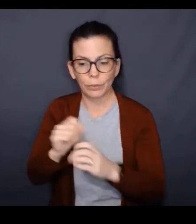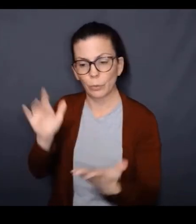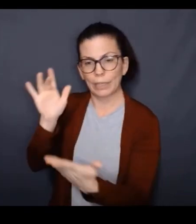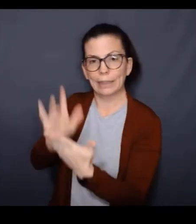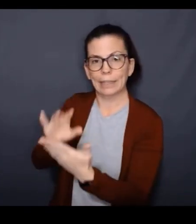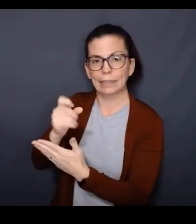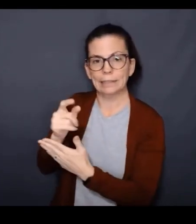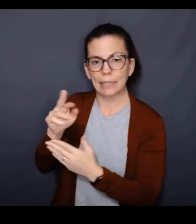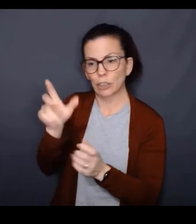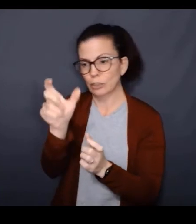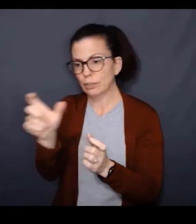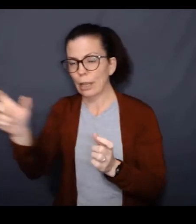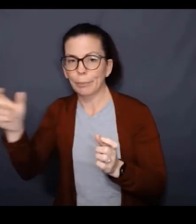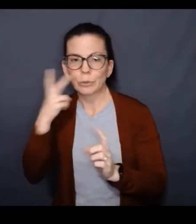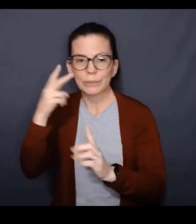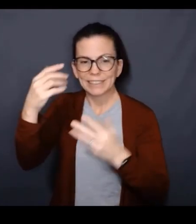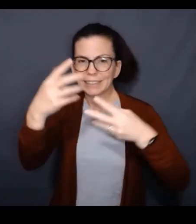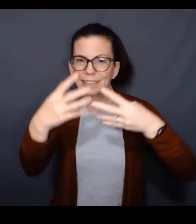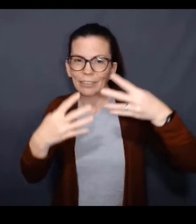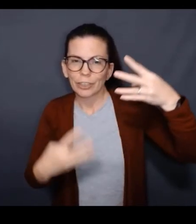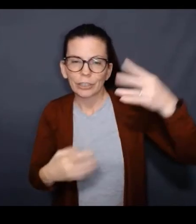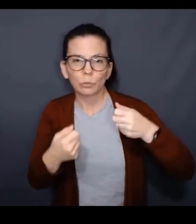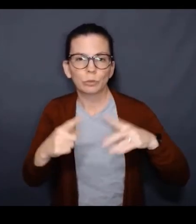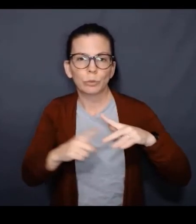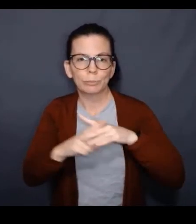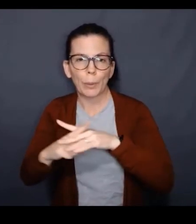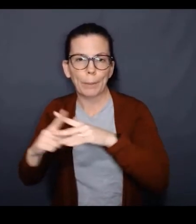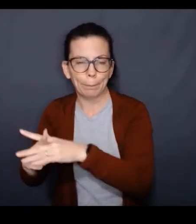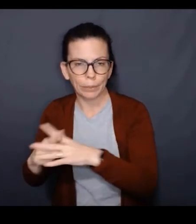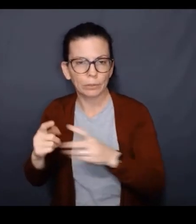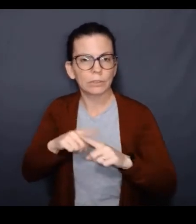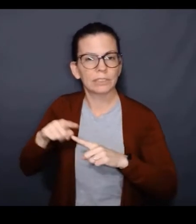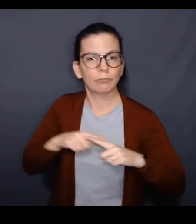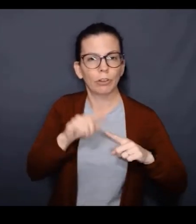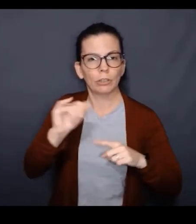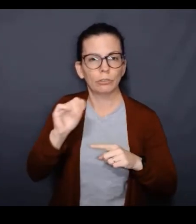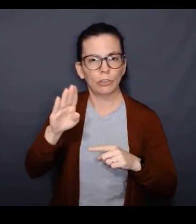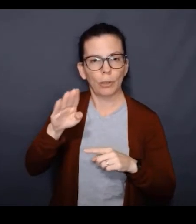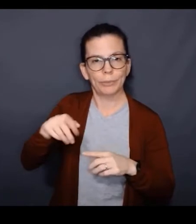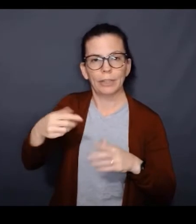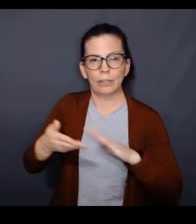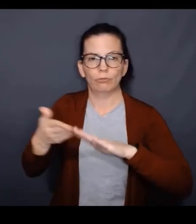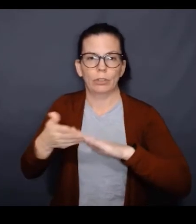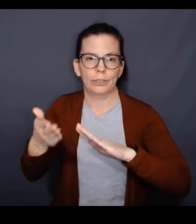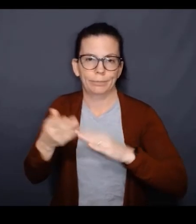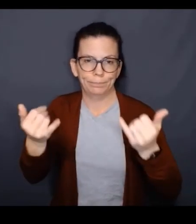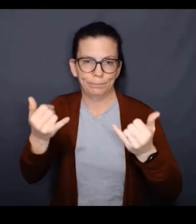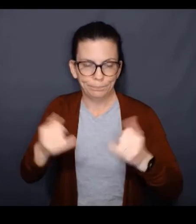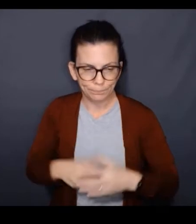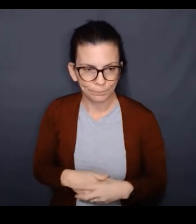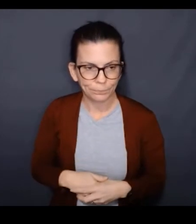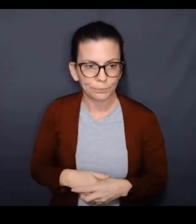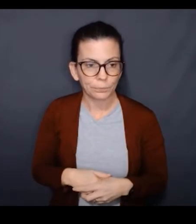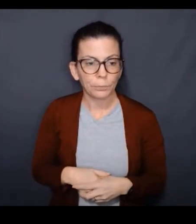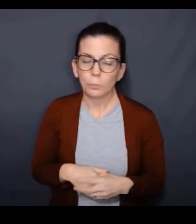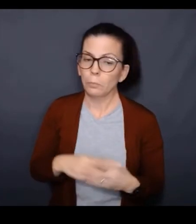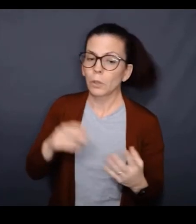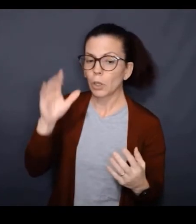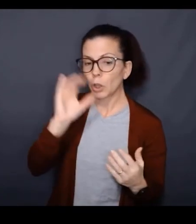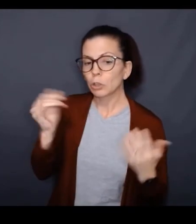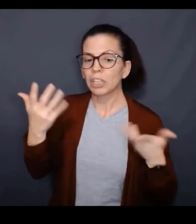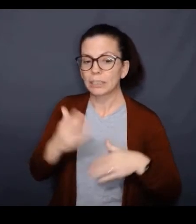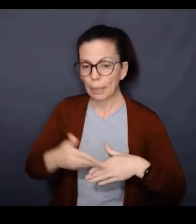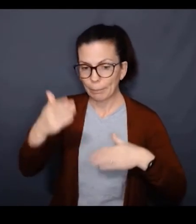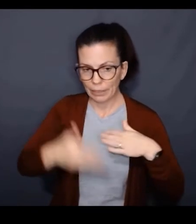added throughout the course of the job. If we click on the executors tab here, we can see all the different executors that have spun up, and the different jobs that they are